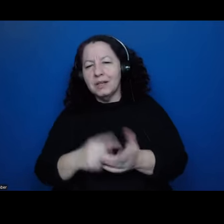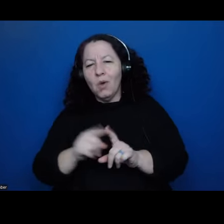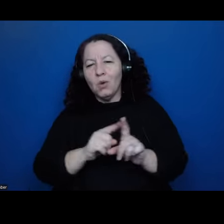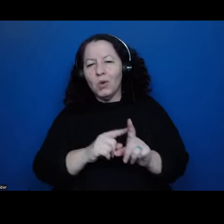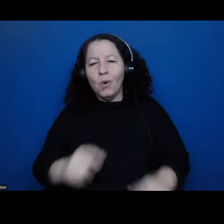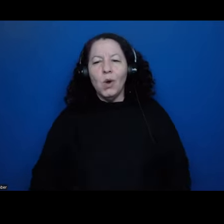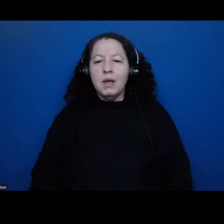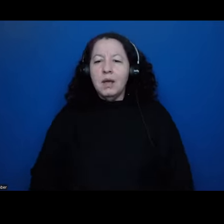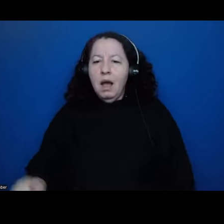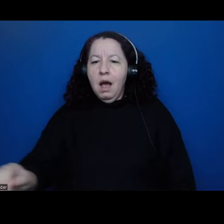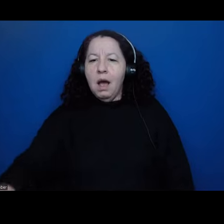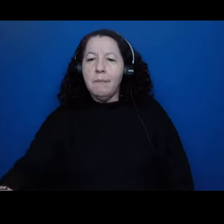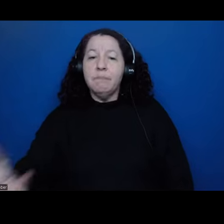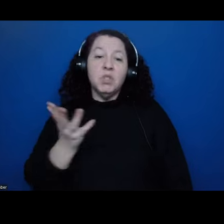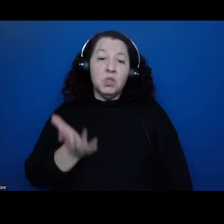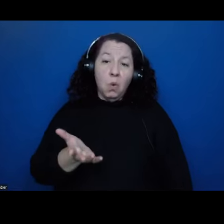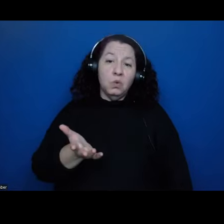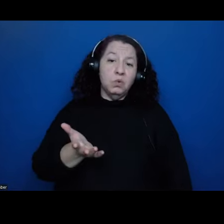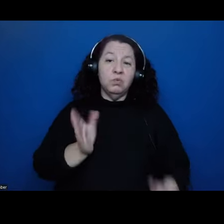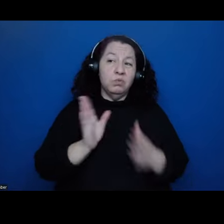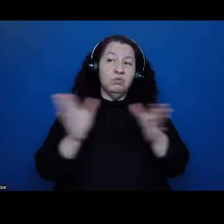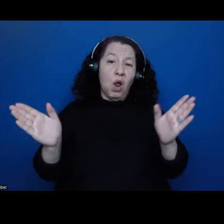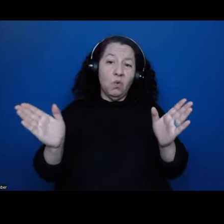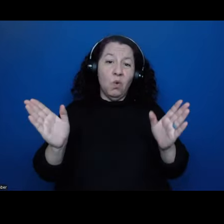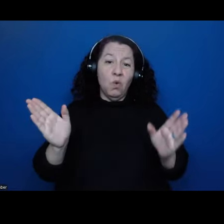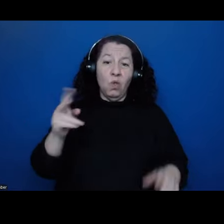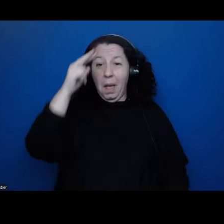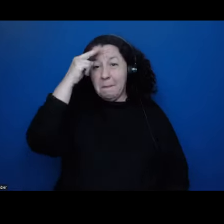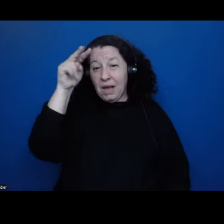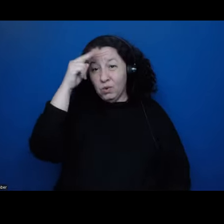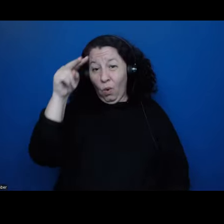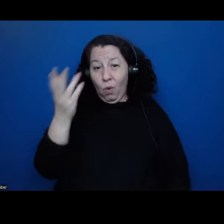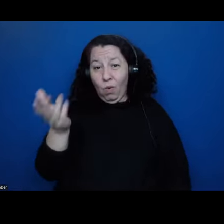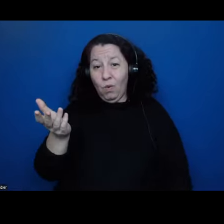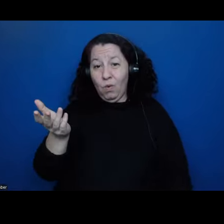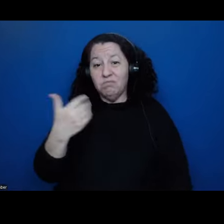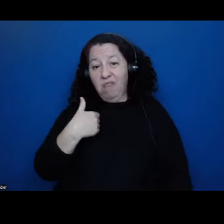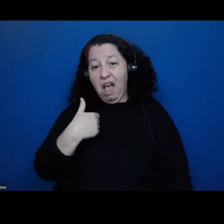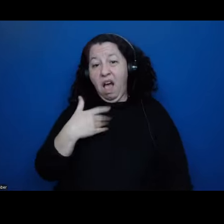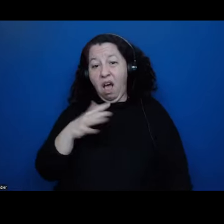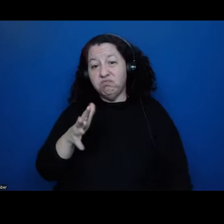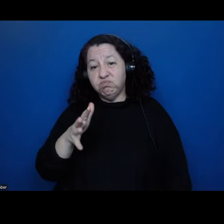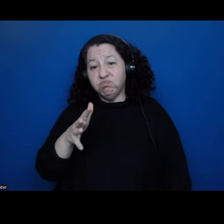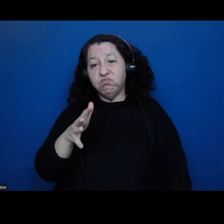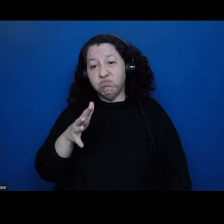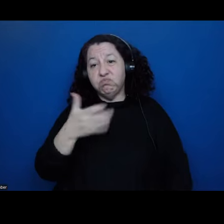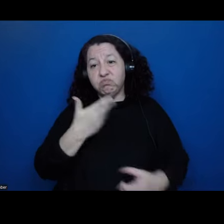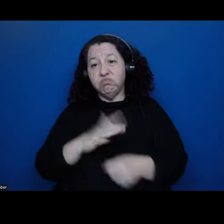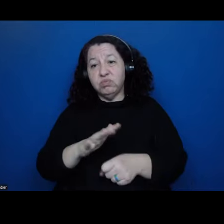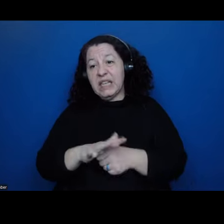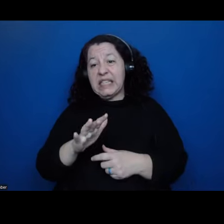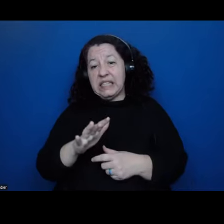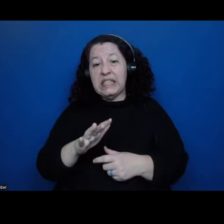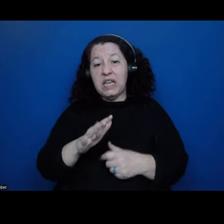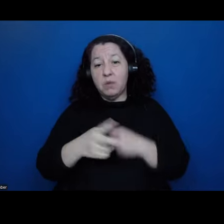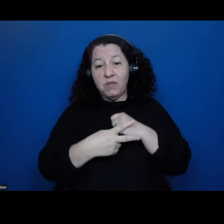Um, so, you know, in general Mexico, there's decent preservation because of the construction material, but because of wet,